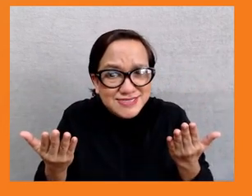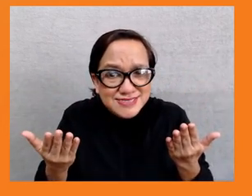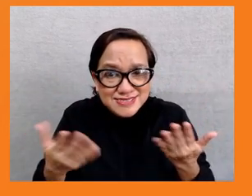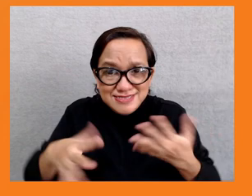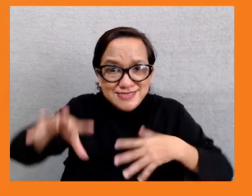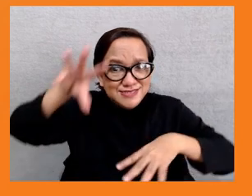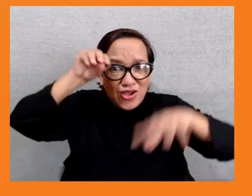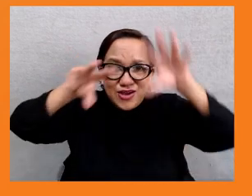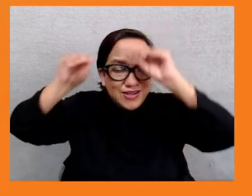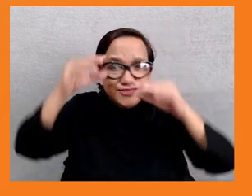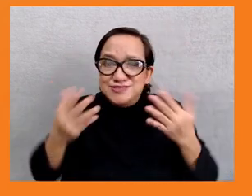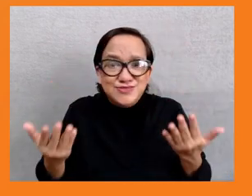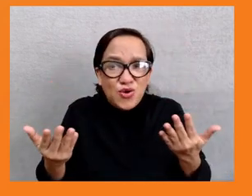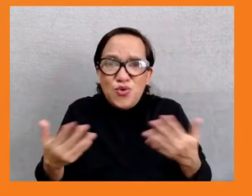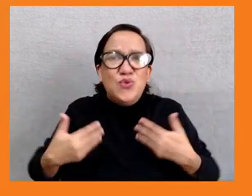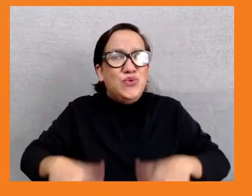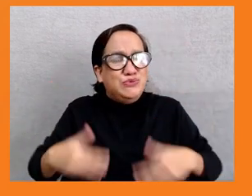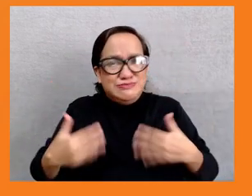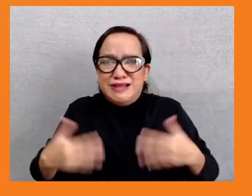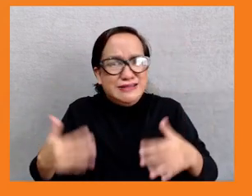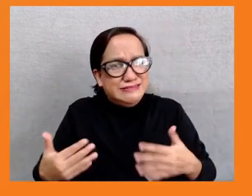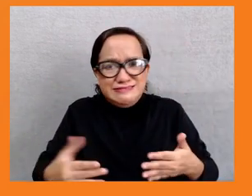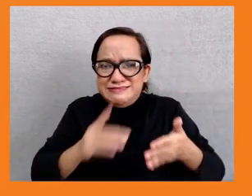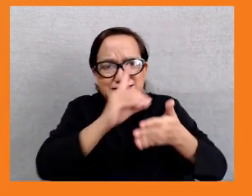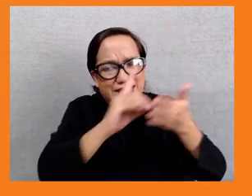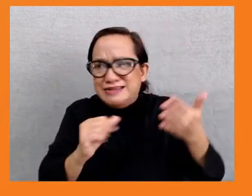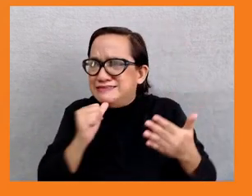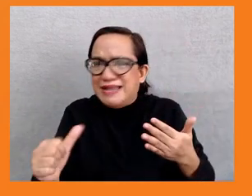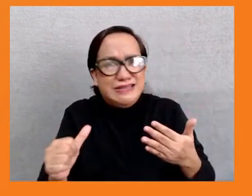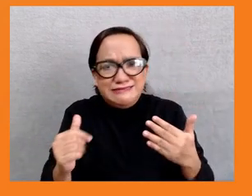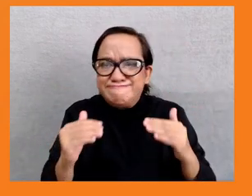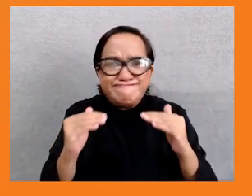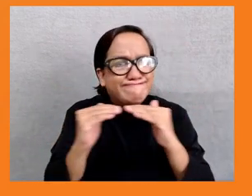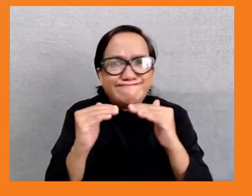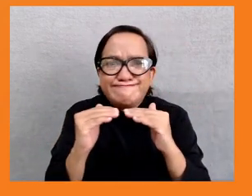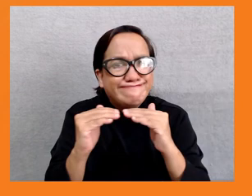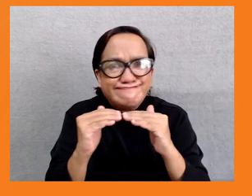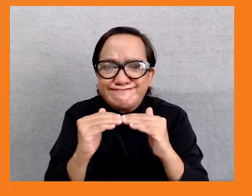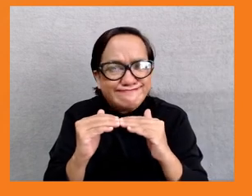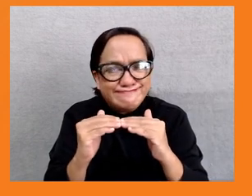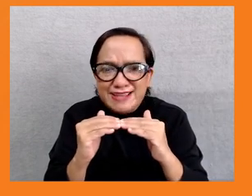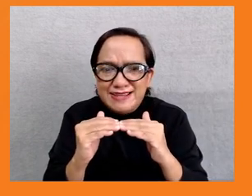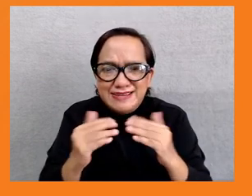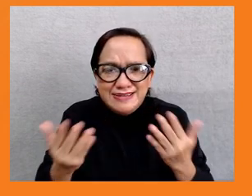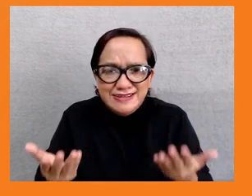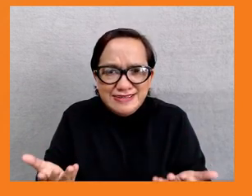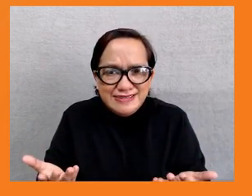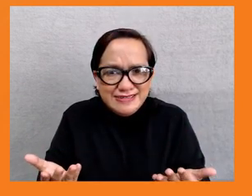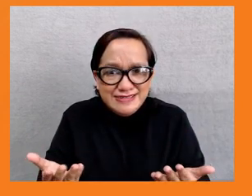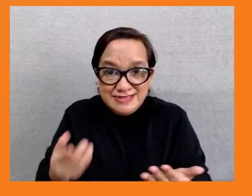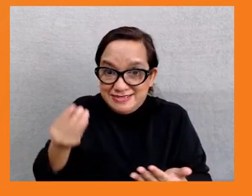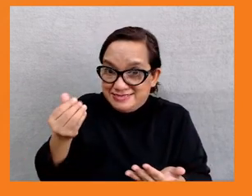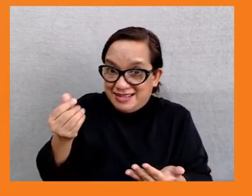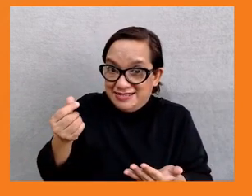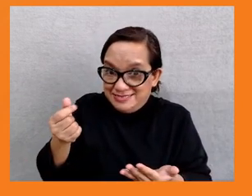we estimate that on average, lifetime incomes of children who were not going to school